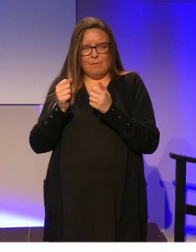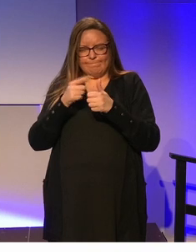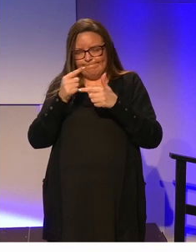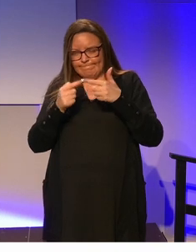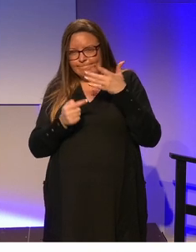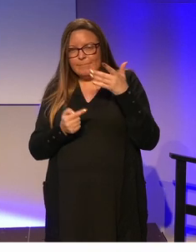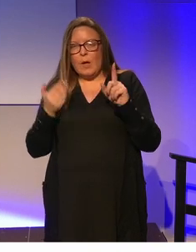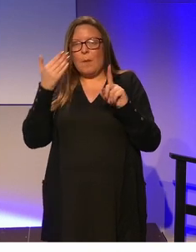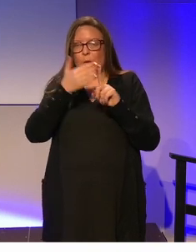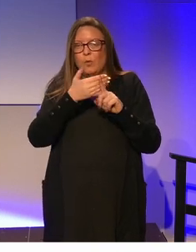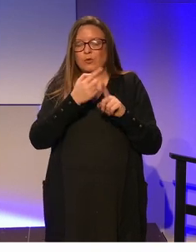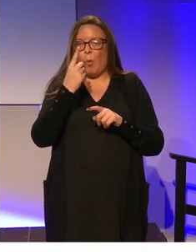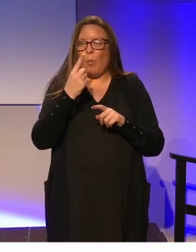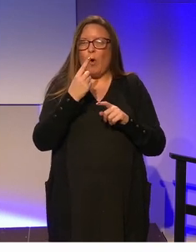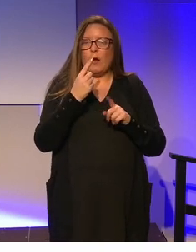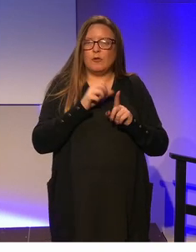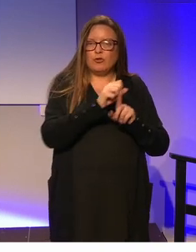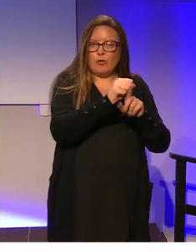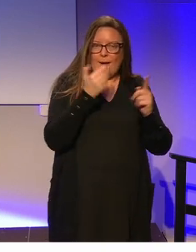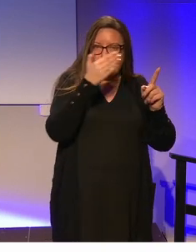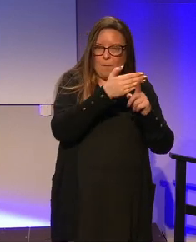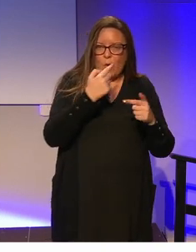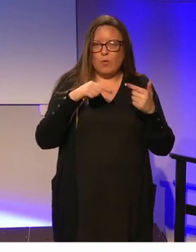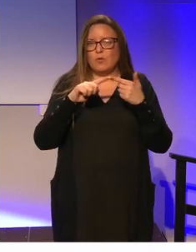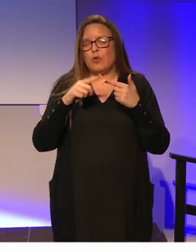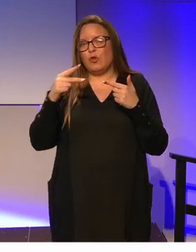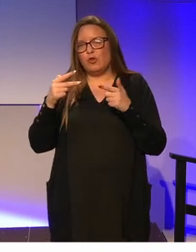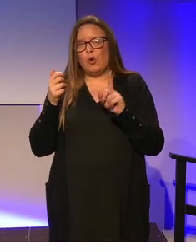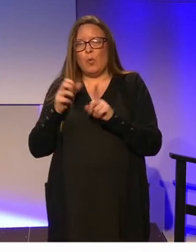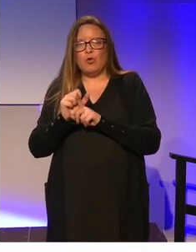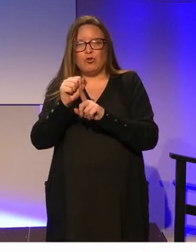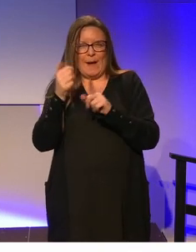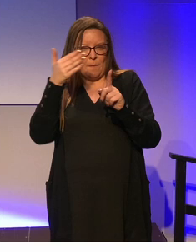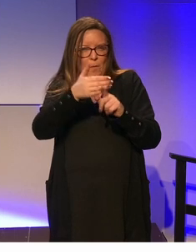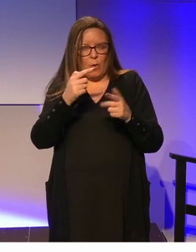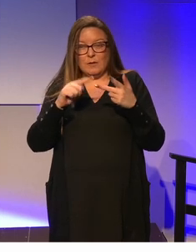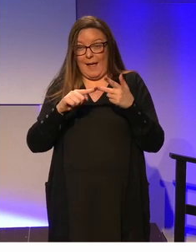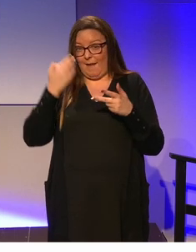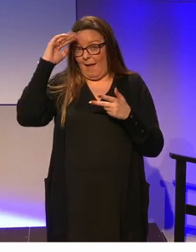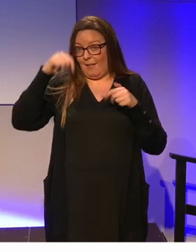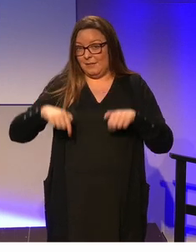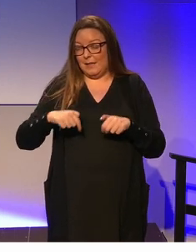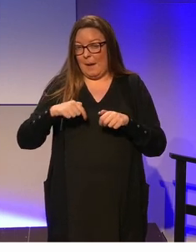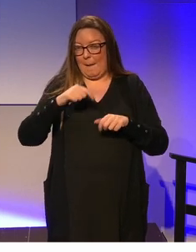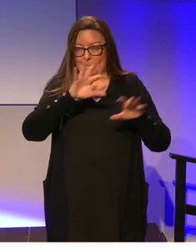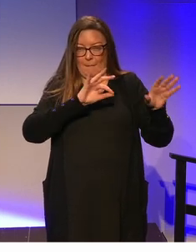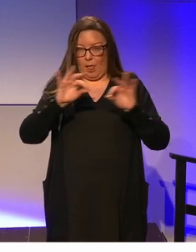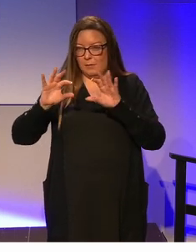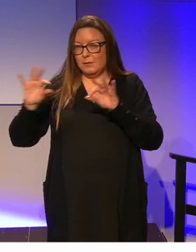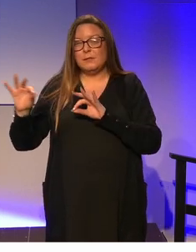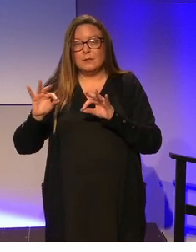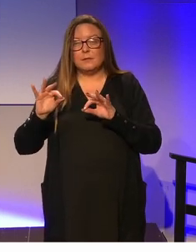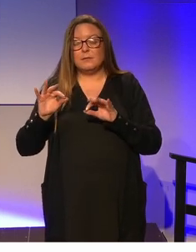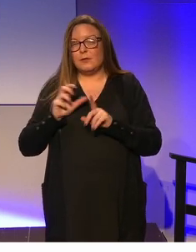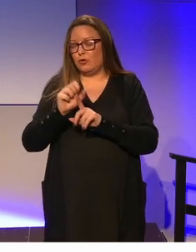approaches the one-track approach the two-track approach and Ireland having the multi-track approach and you will see the different countries there I'm not